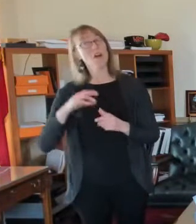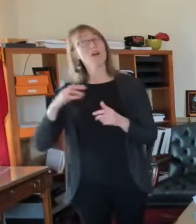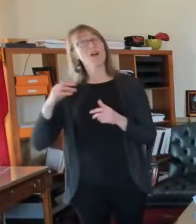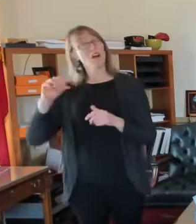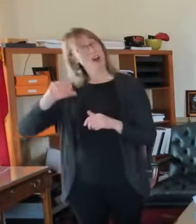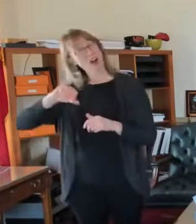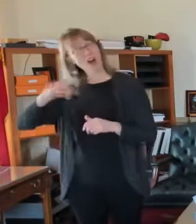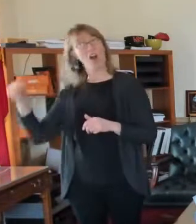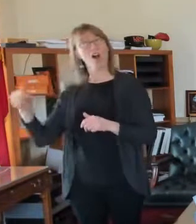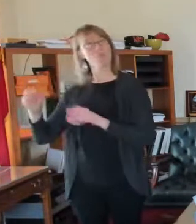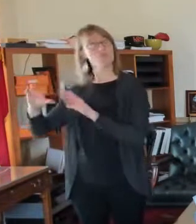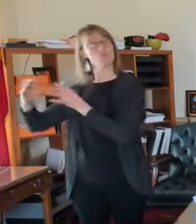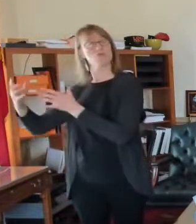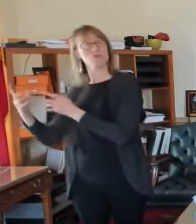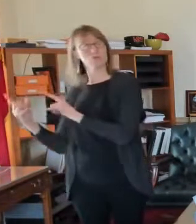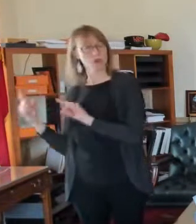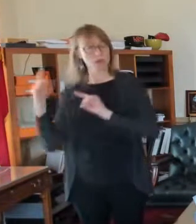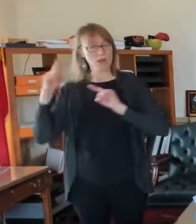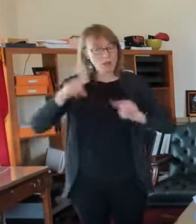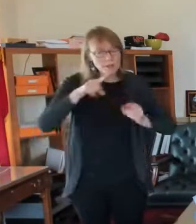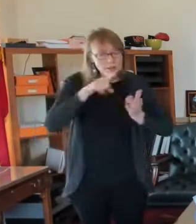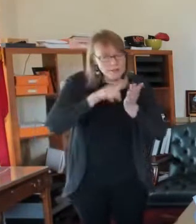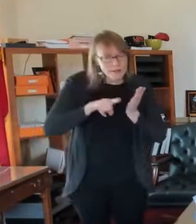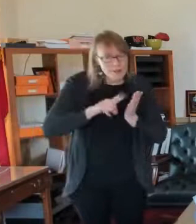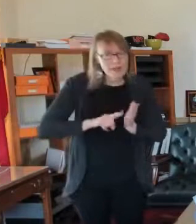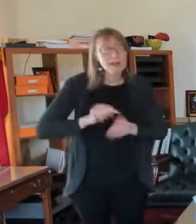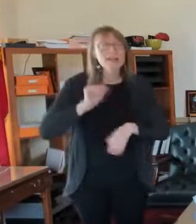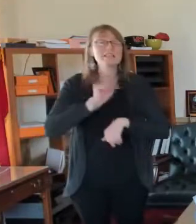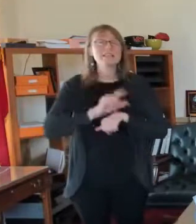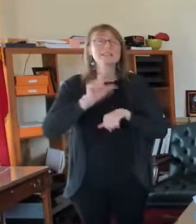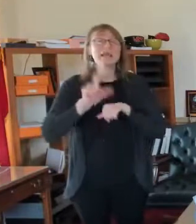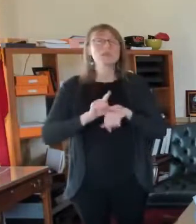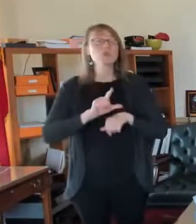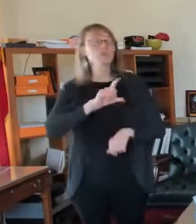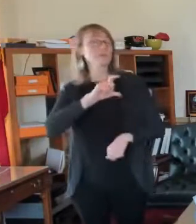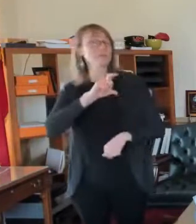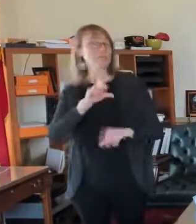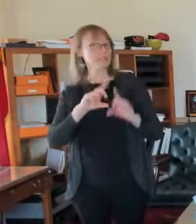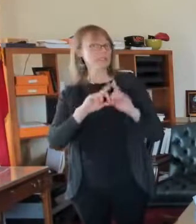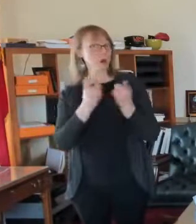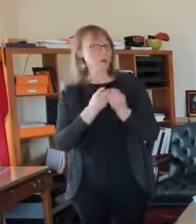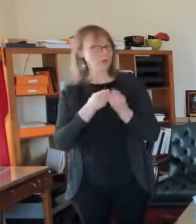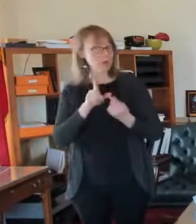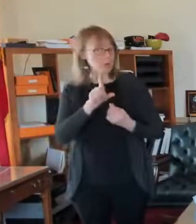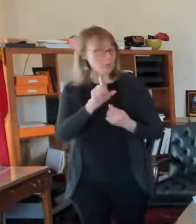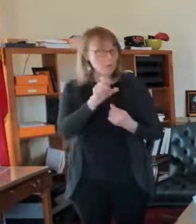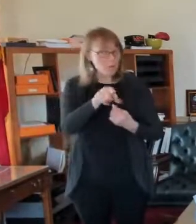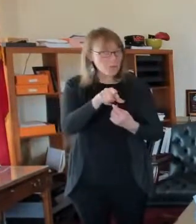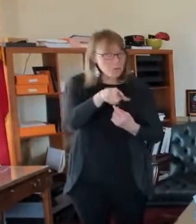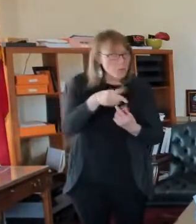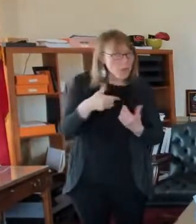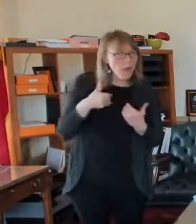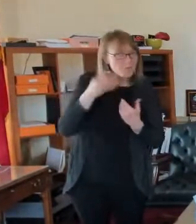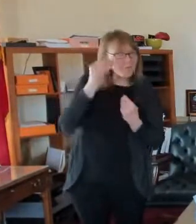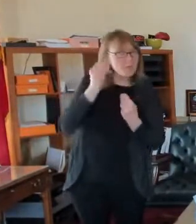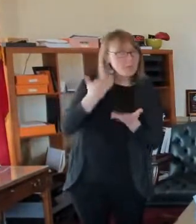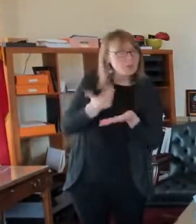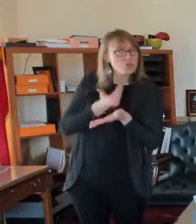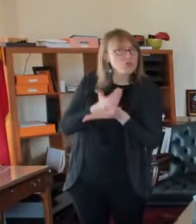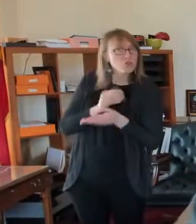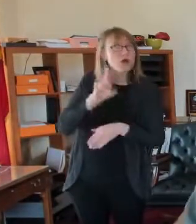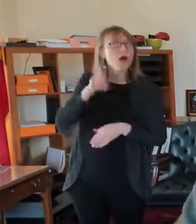of SLMPD. And if you have an update on that. Hmm. Thank you. That's a, we get that question